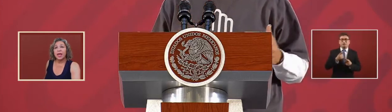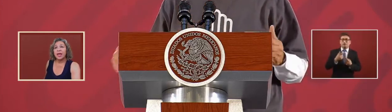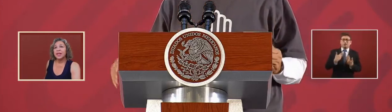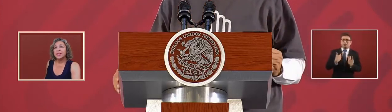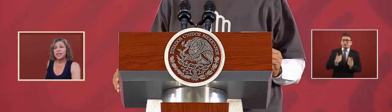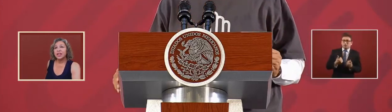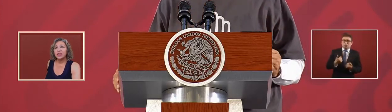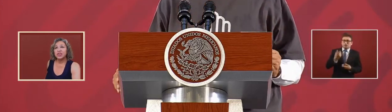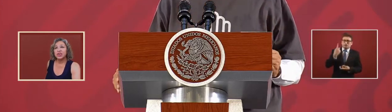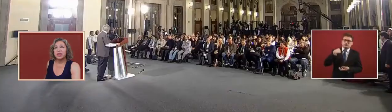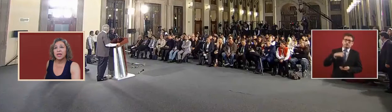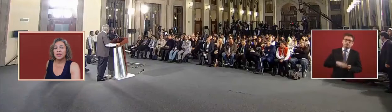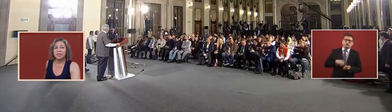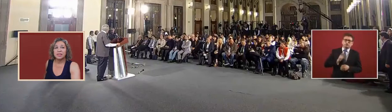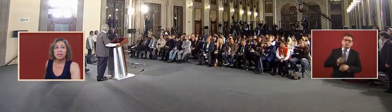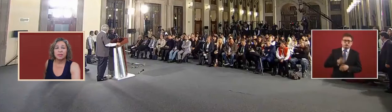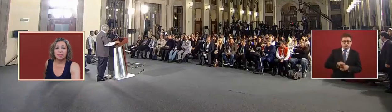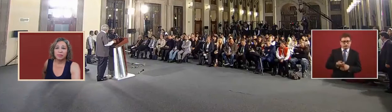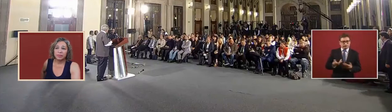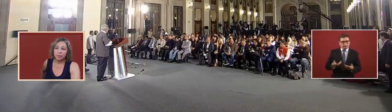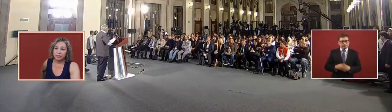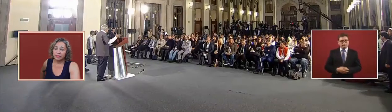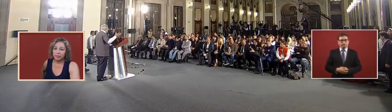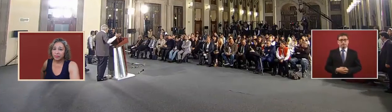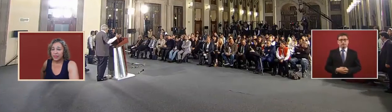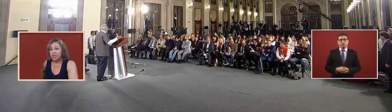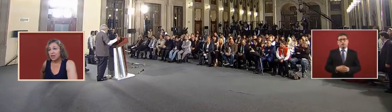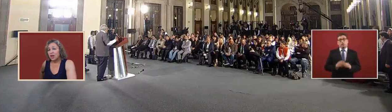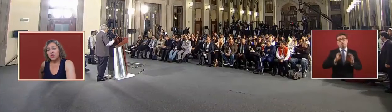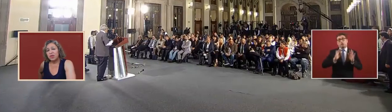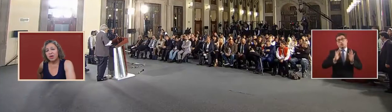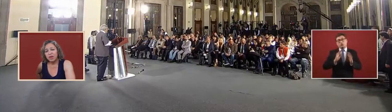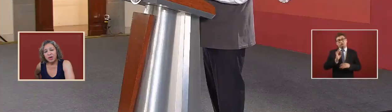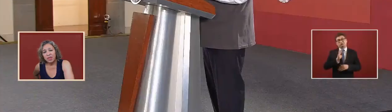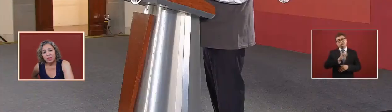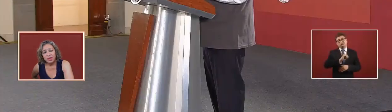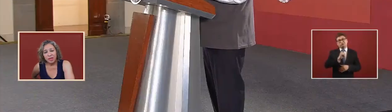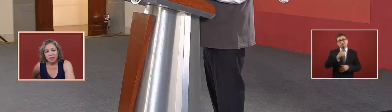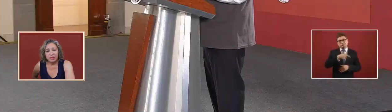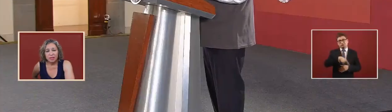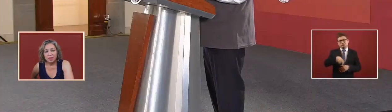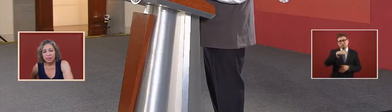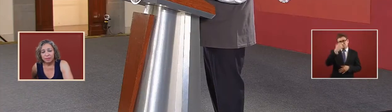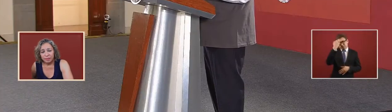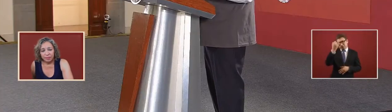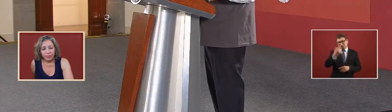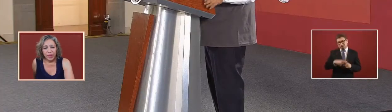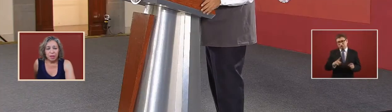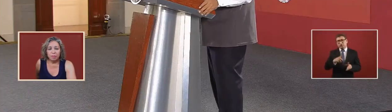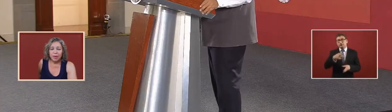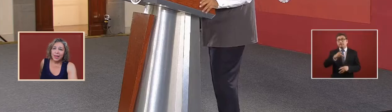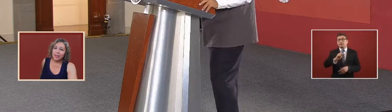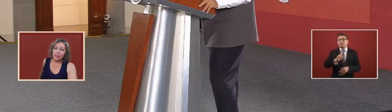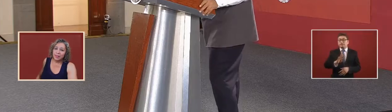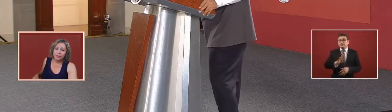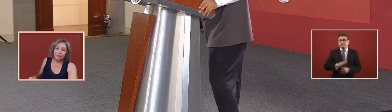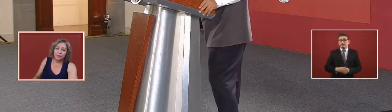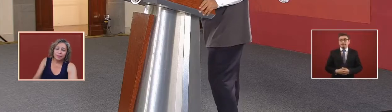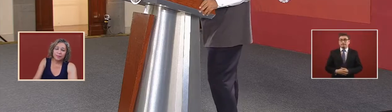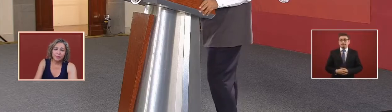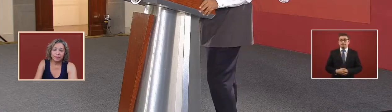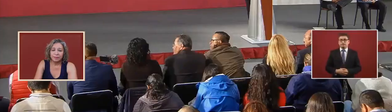and it's not internalized or there are other things but